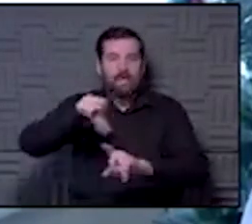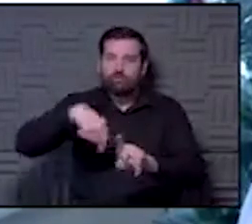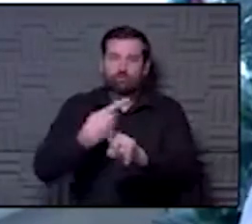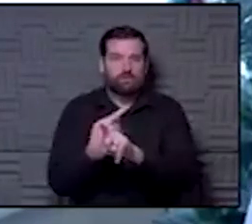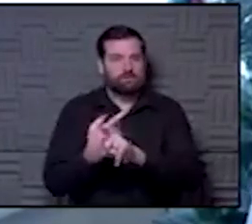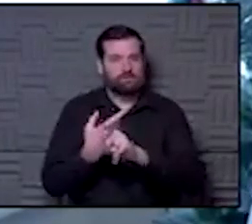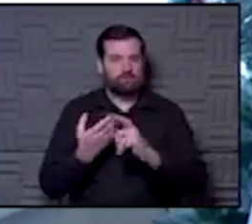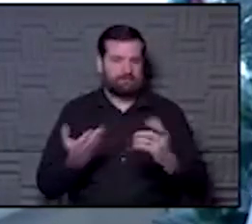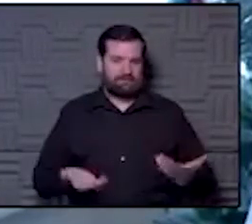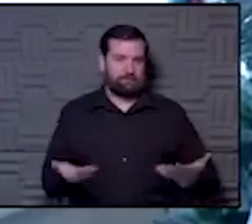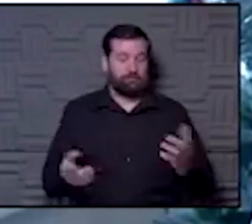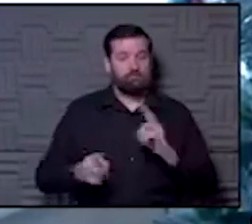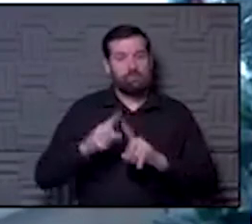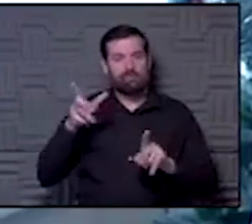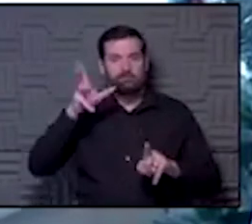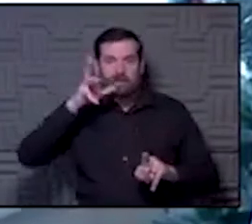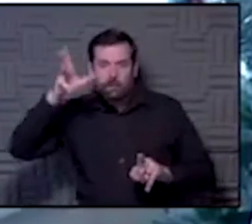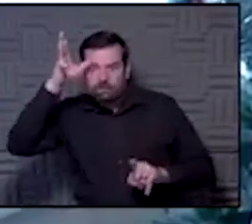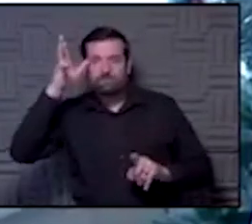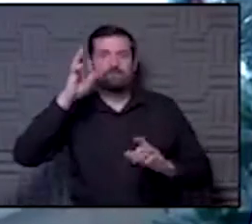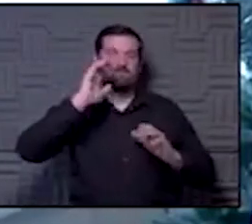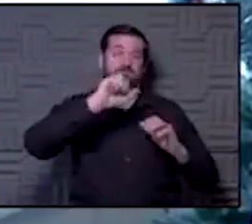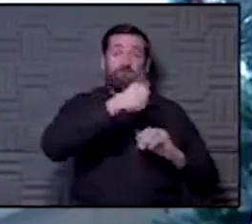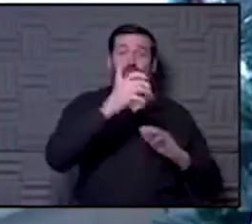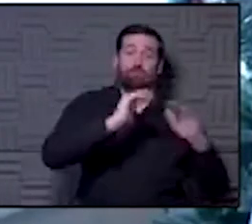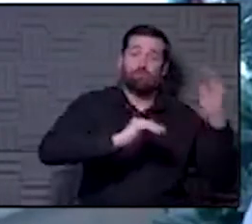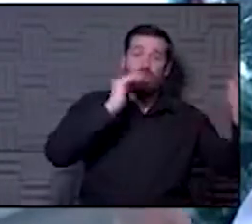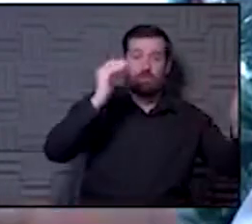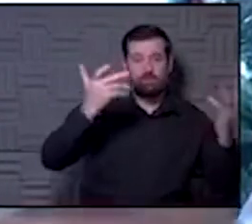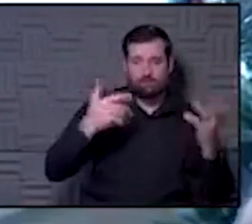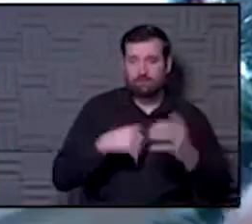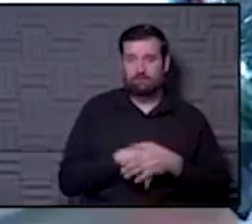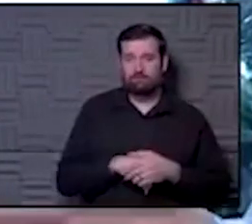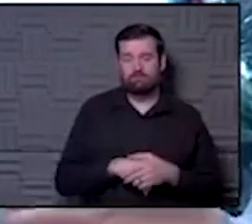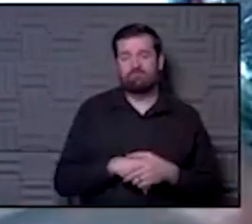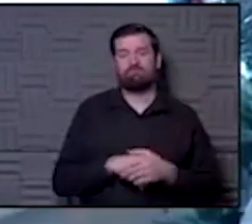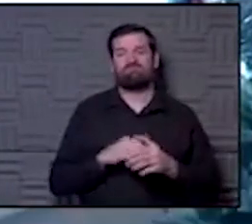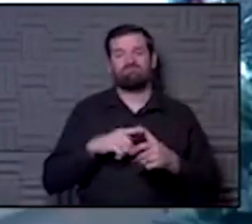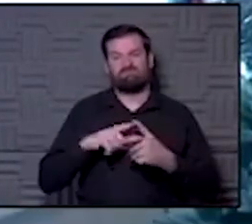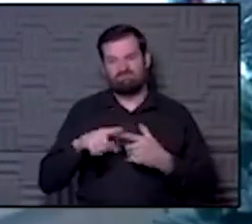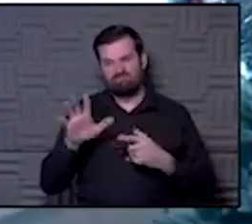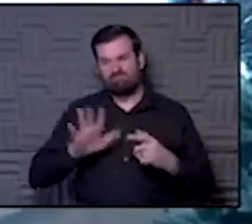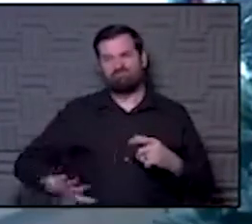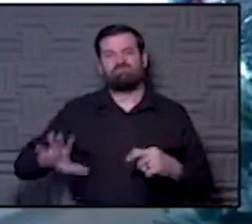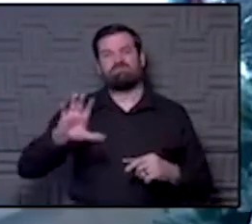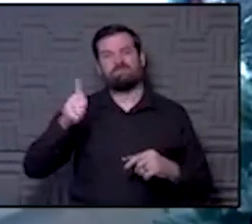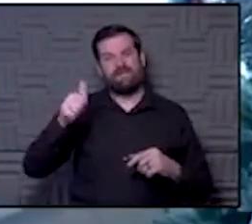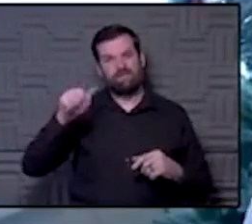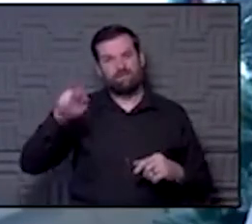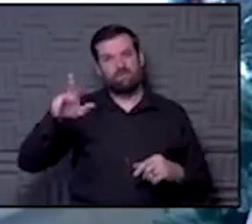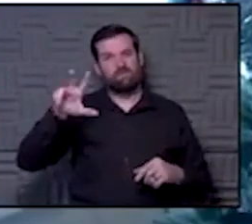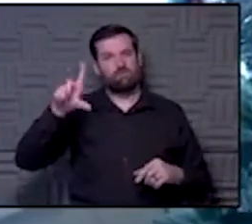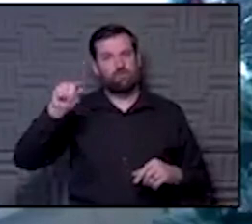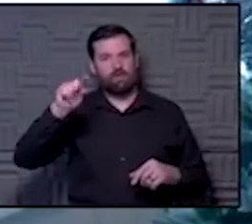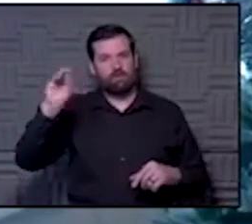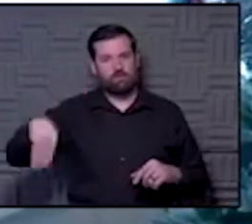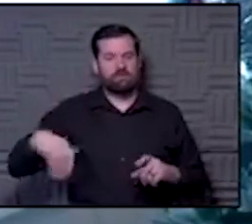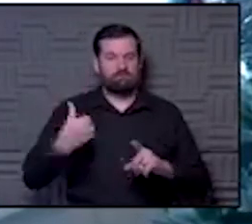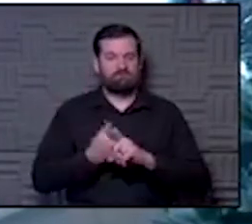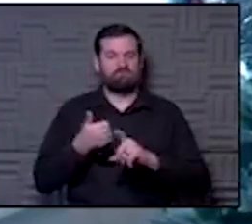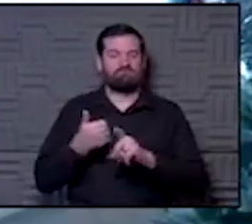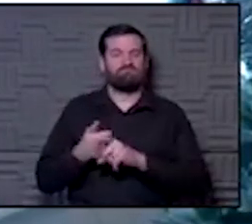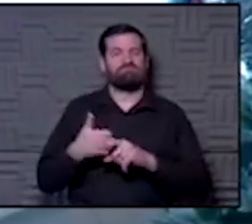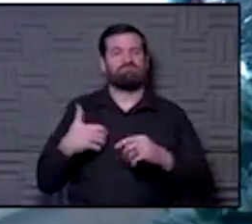but in parents and adults who getting vaccinated. And then there's about a 10 or 20% group of people that are vaccine